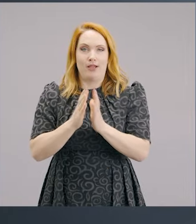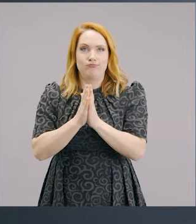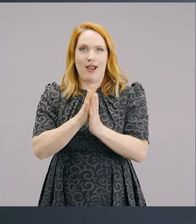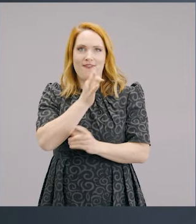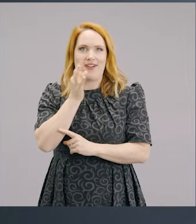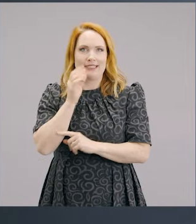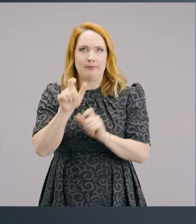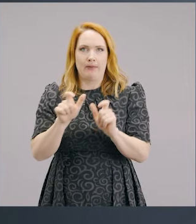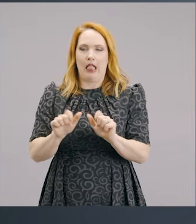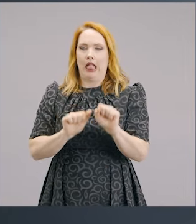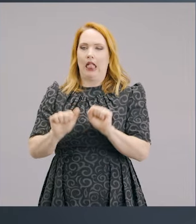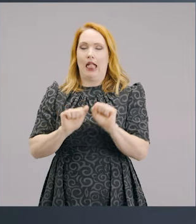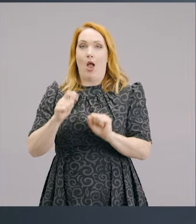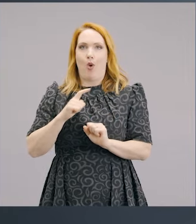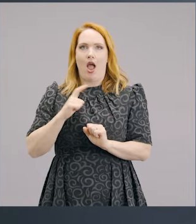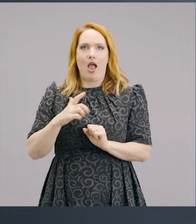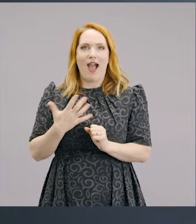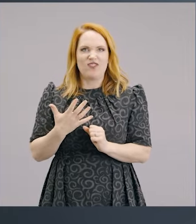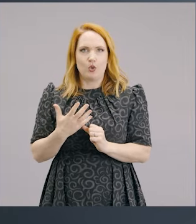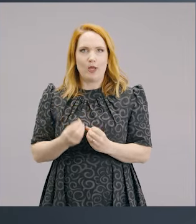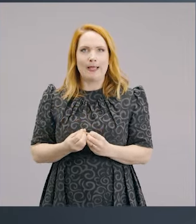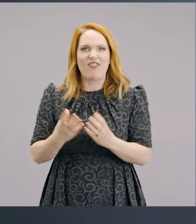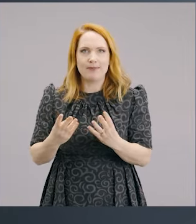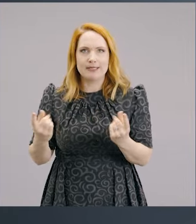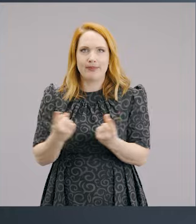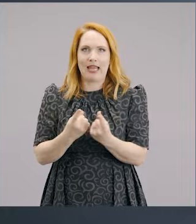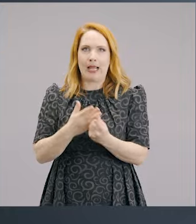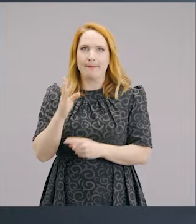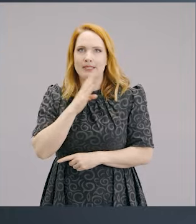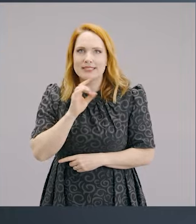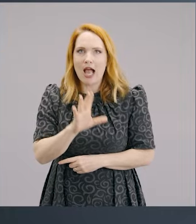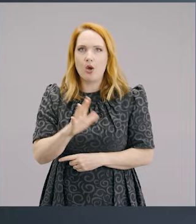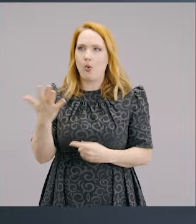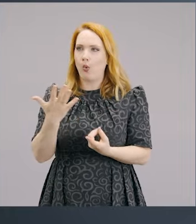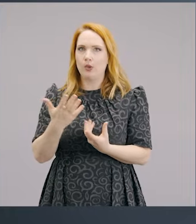bit with those things, because they are all sacrifices, aren't they?